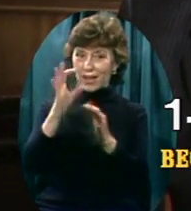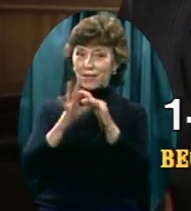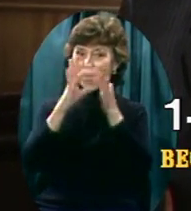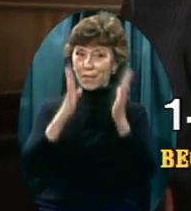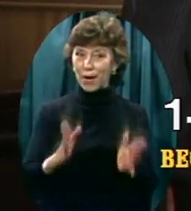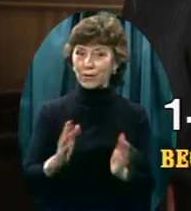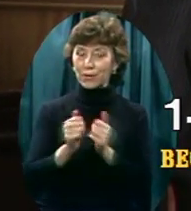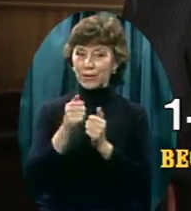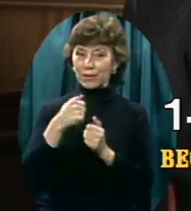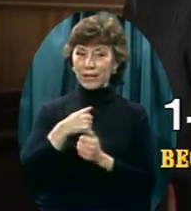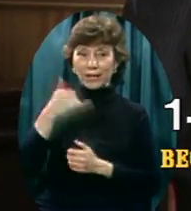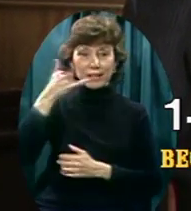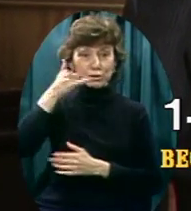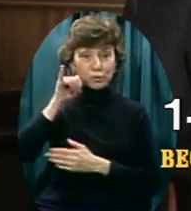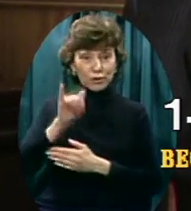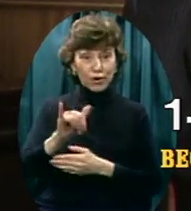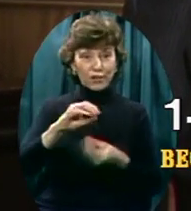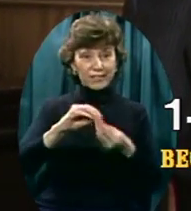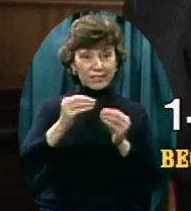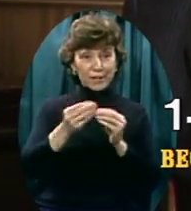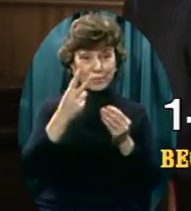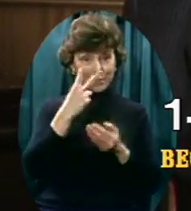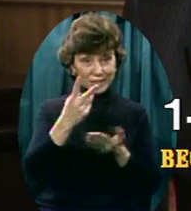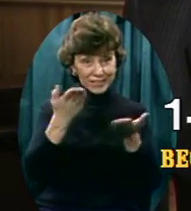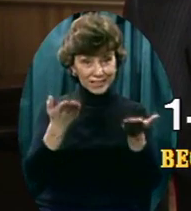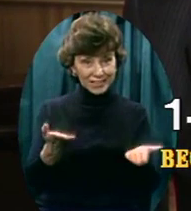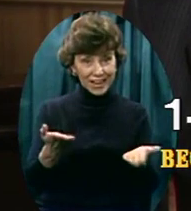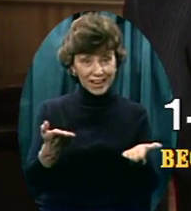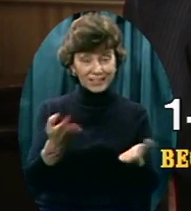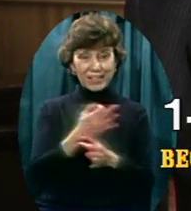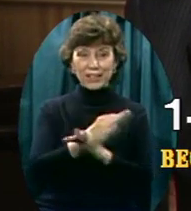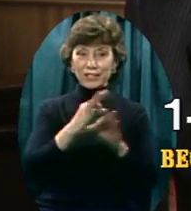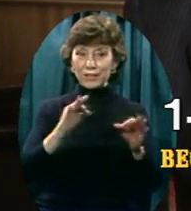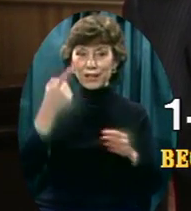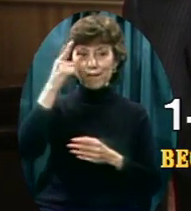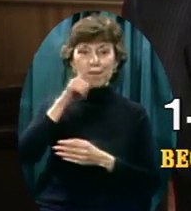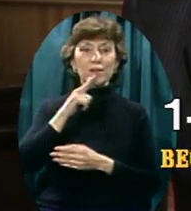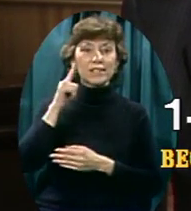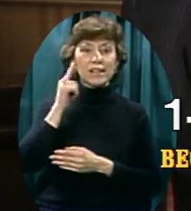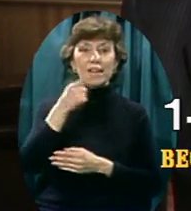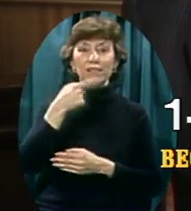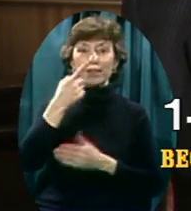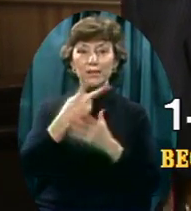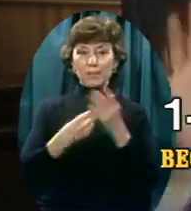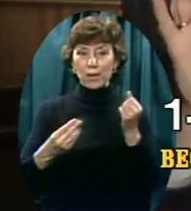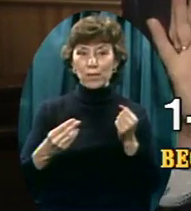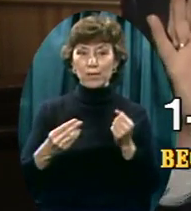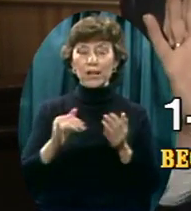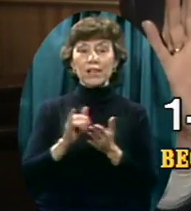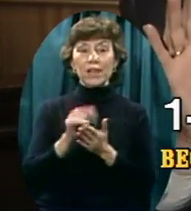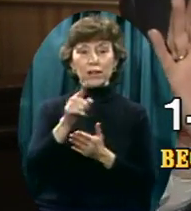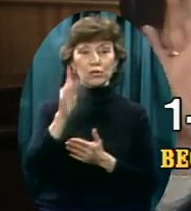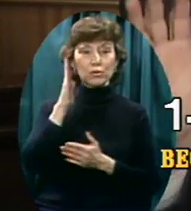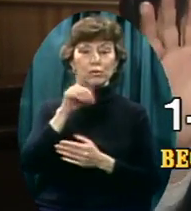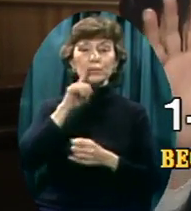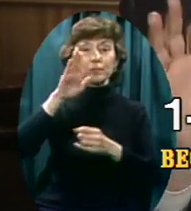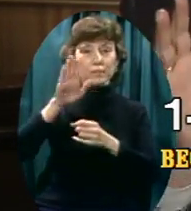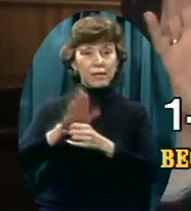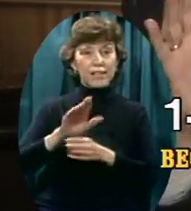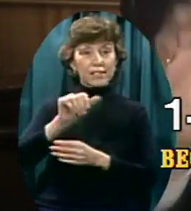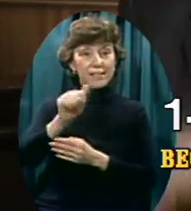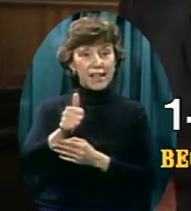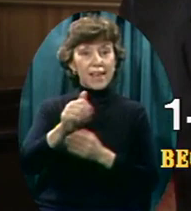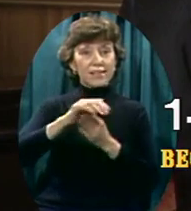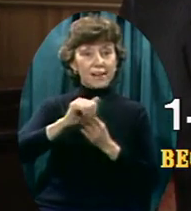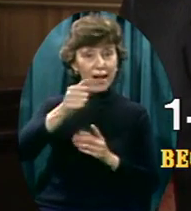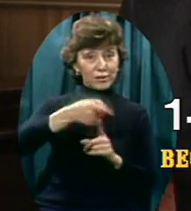That toll free number On the screen right now 1-800-446-5000 That you would play $10 a month More if you can